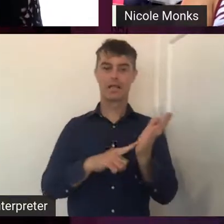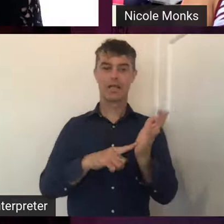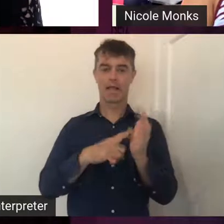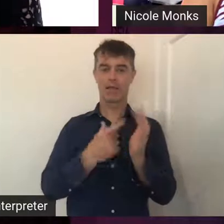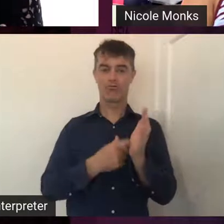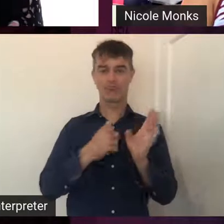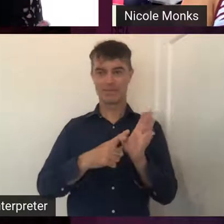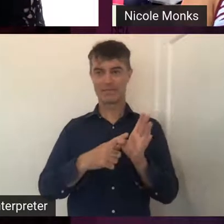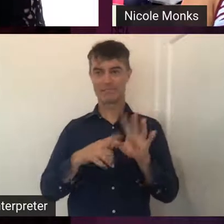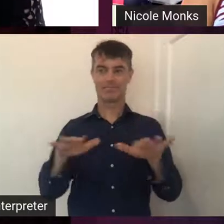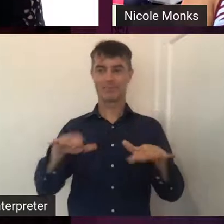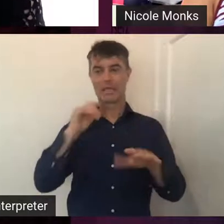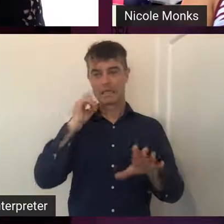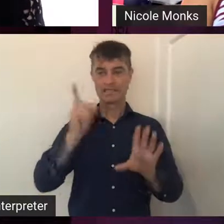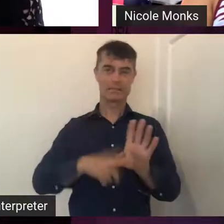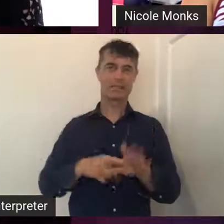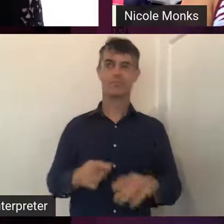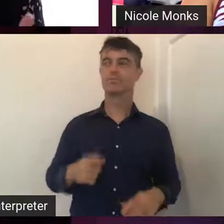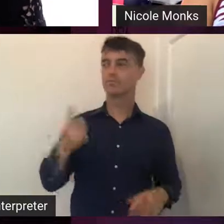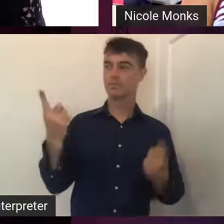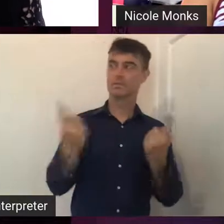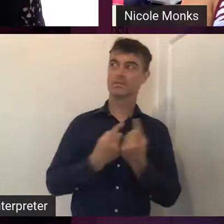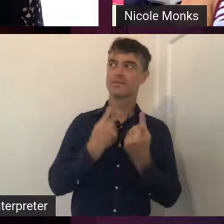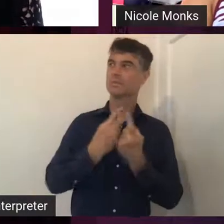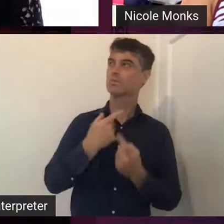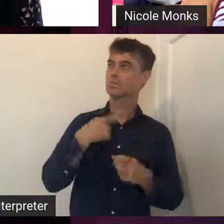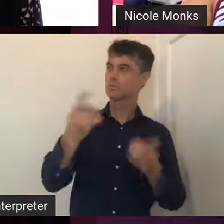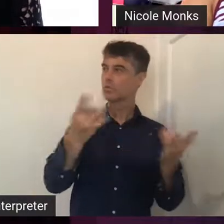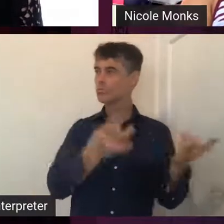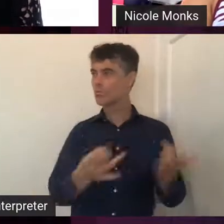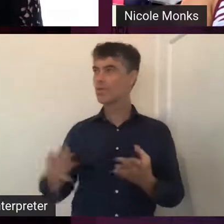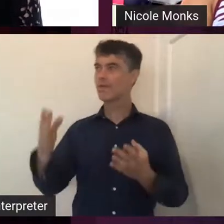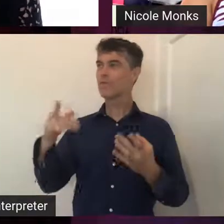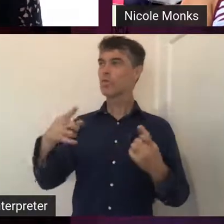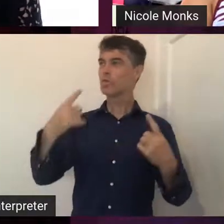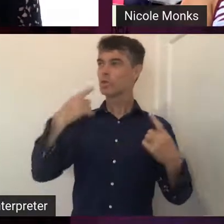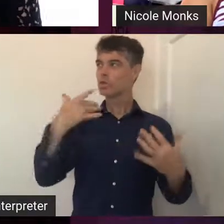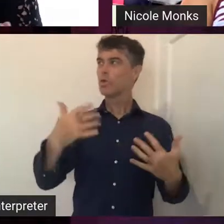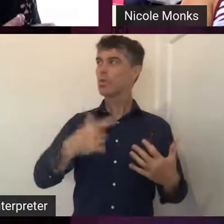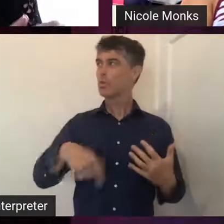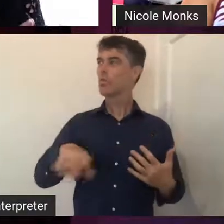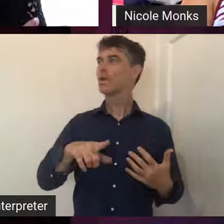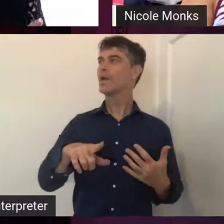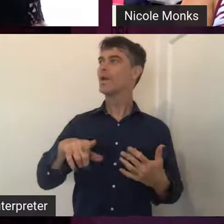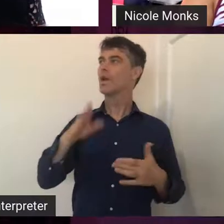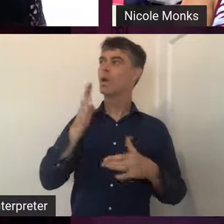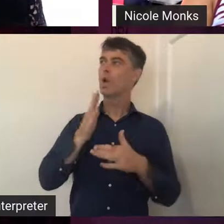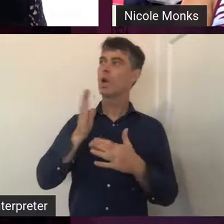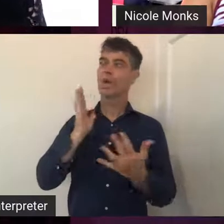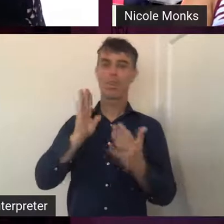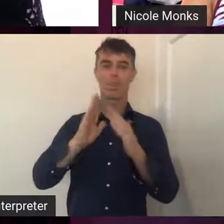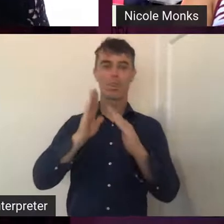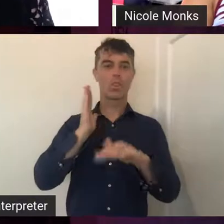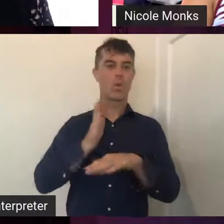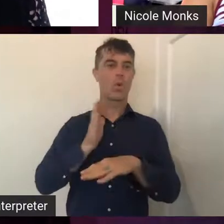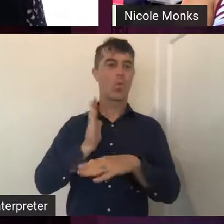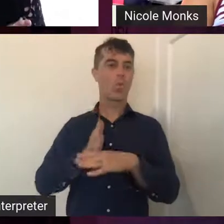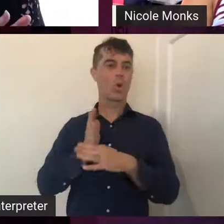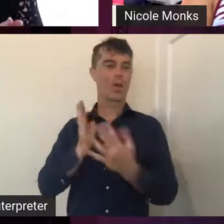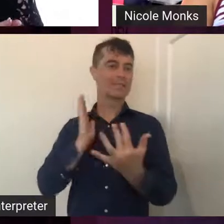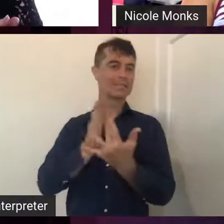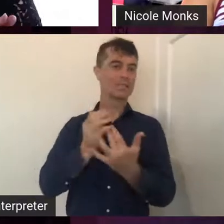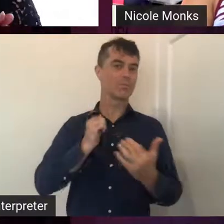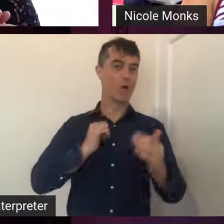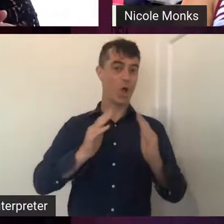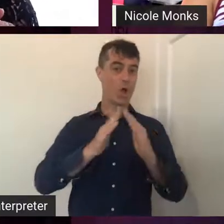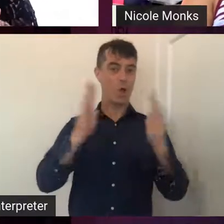year. One of those things is as we were preparing for the show, we got the work sent to my home so that I could make sure that